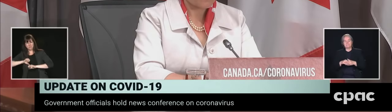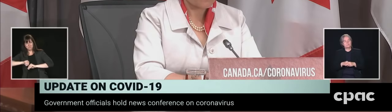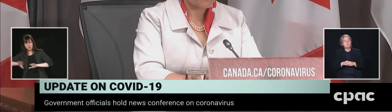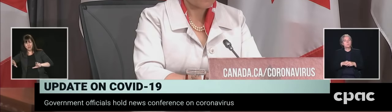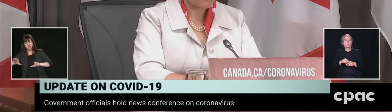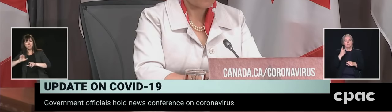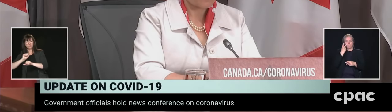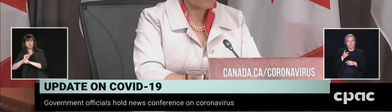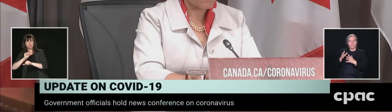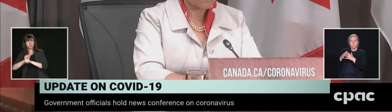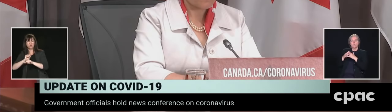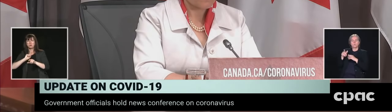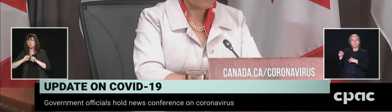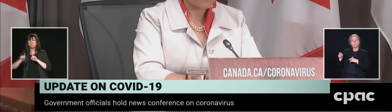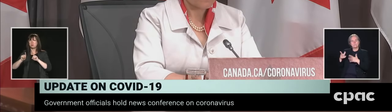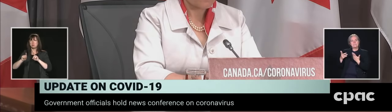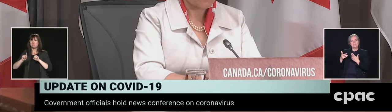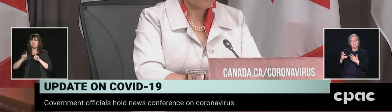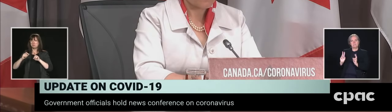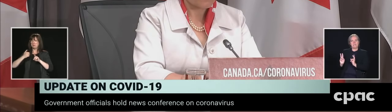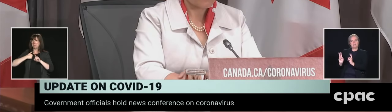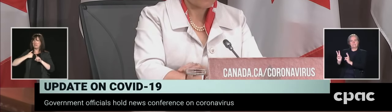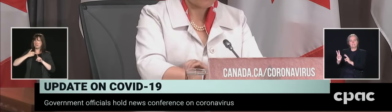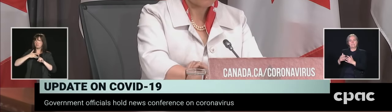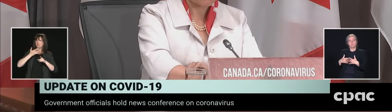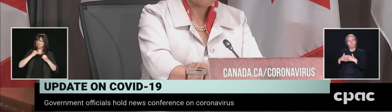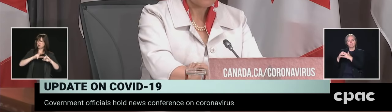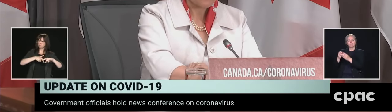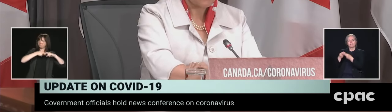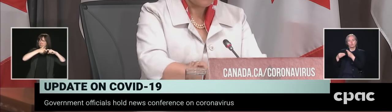itself in Canada in the same way. How do you explain the difference?